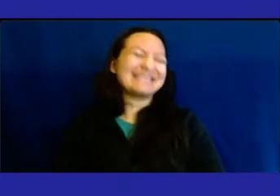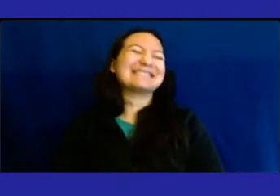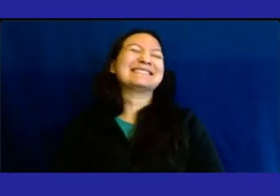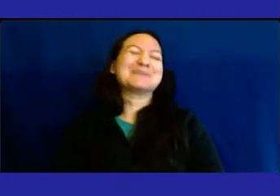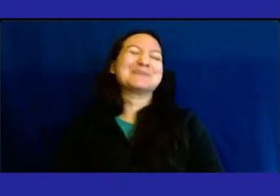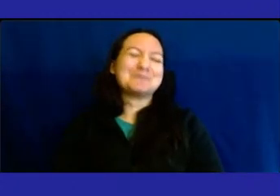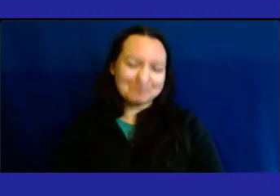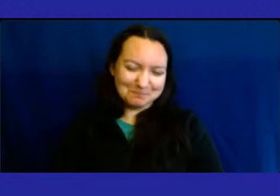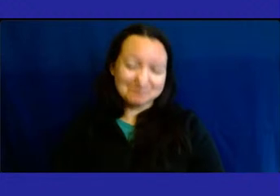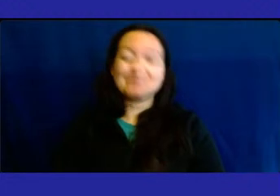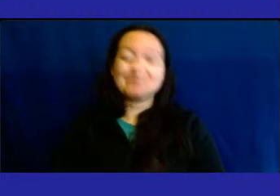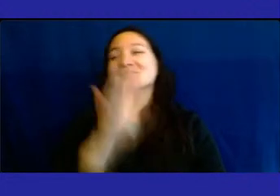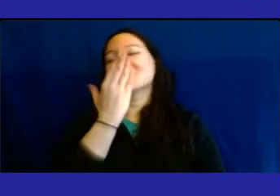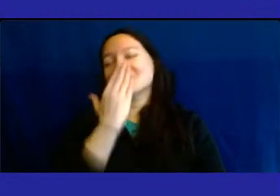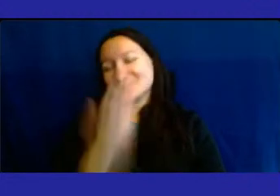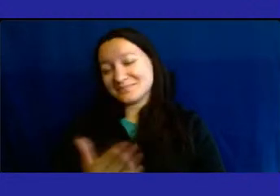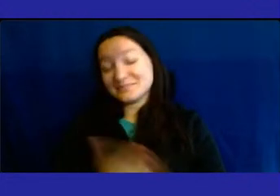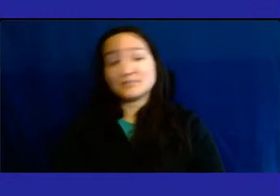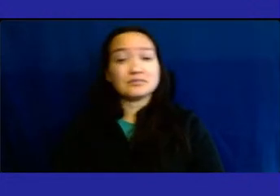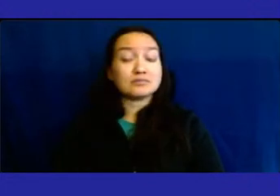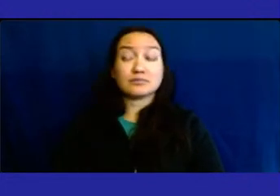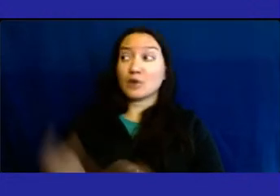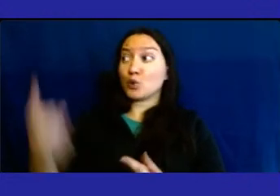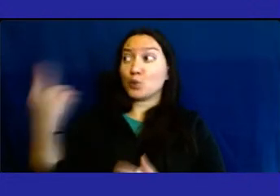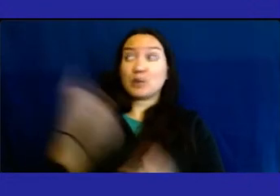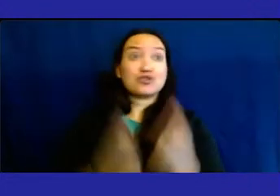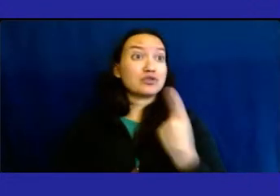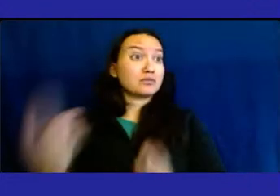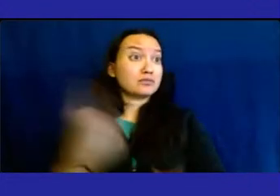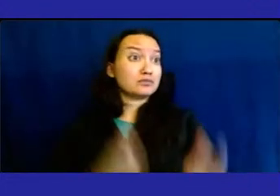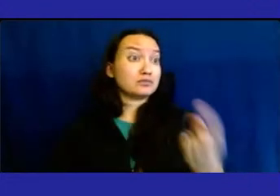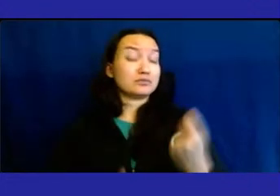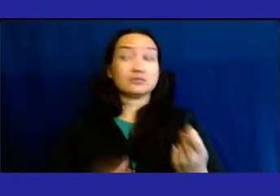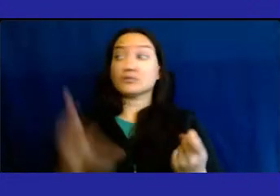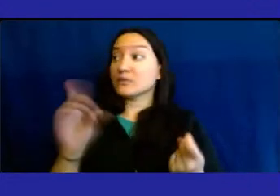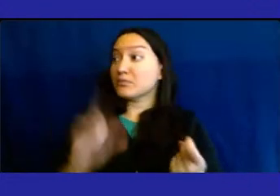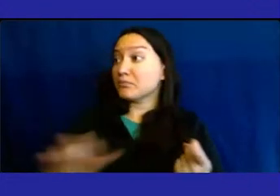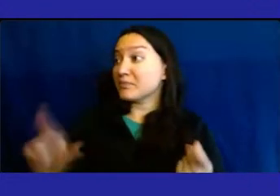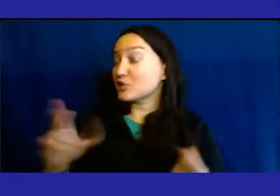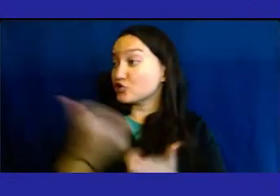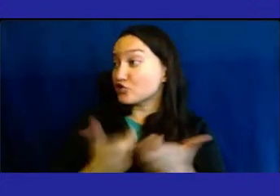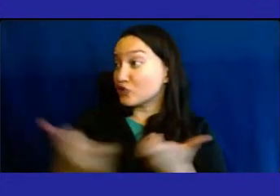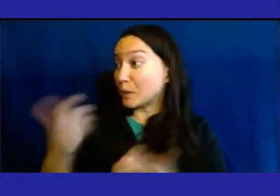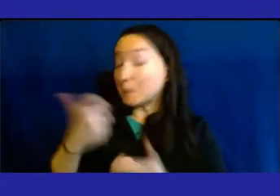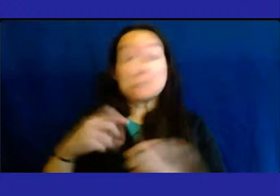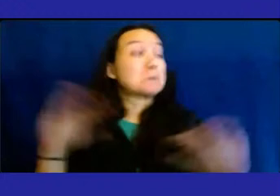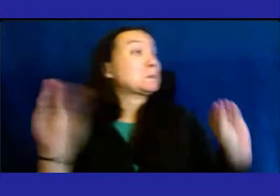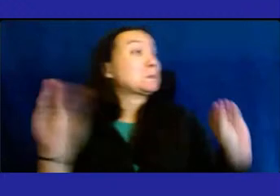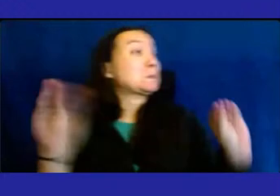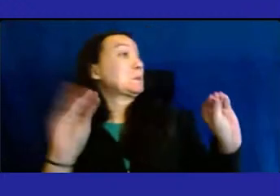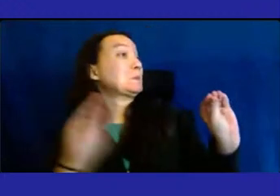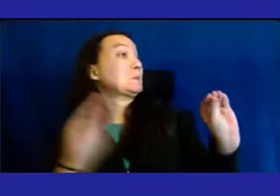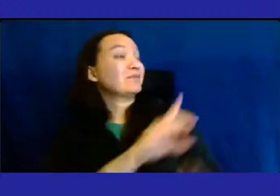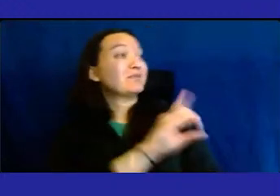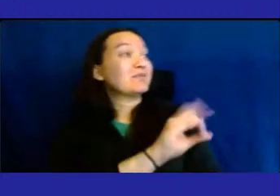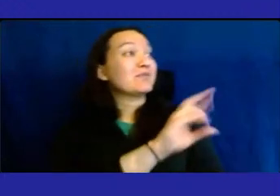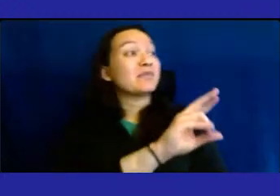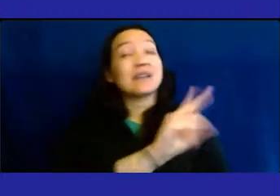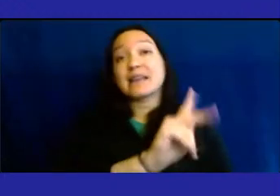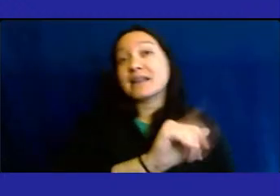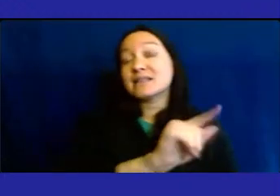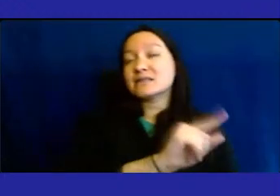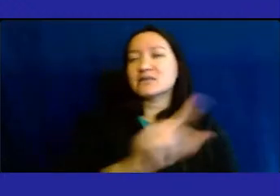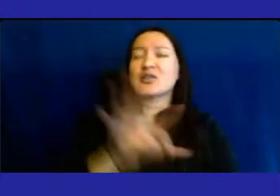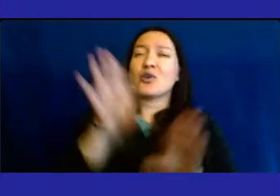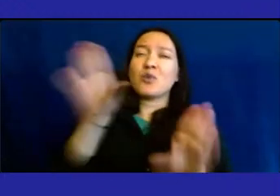Thank you. Any questions, Mr. Chair? No questions. Dr. Katz? Michael did a great job.